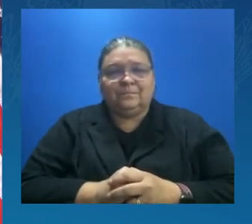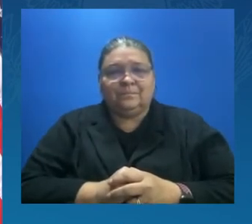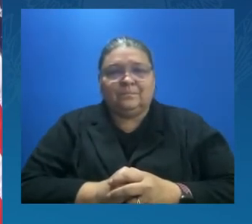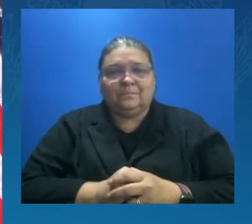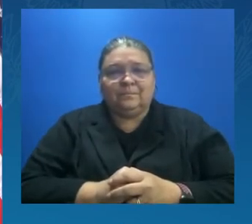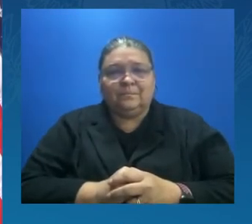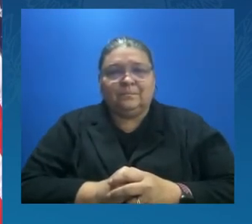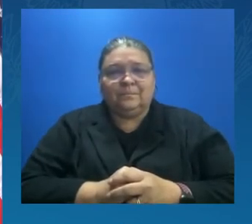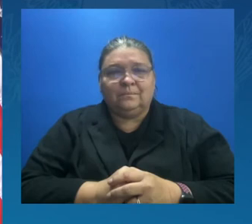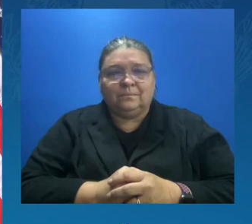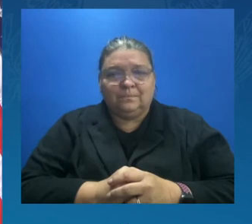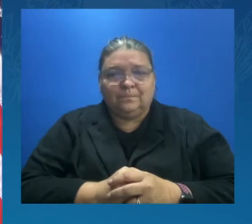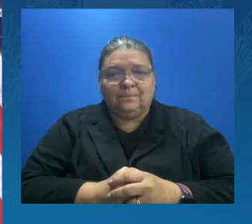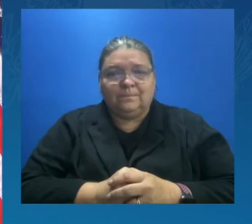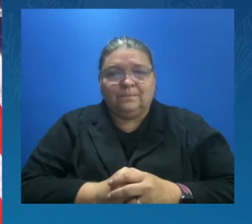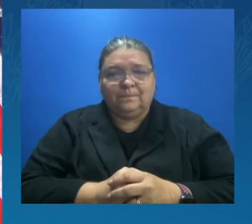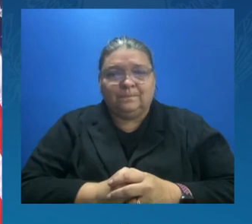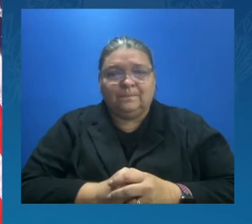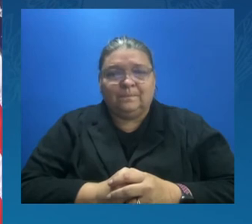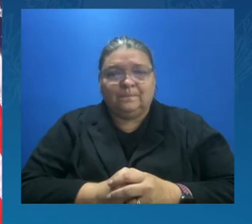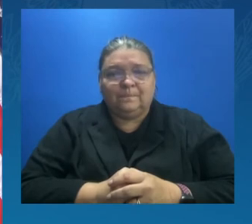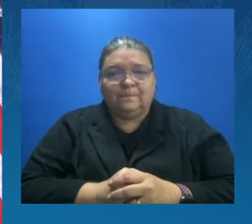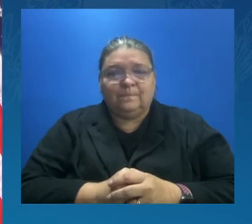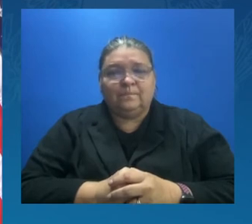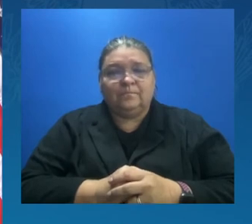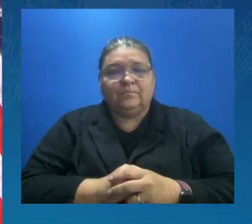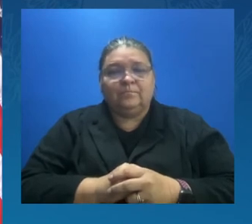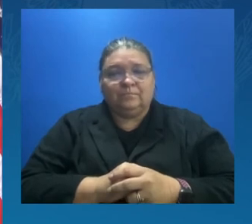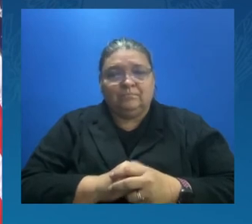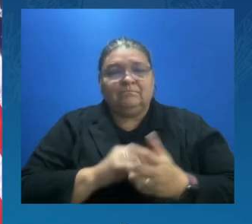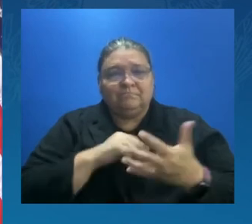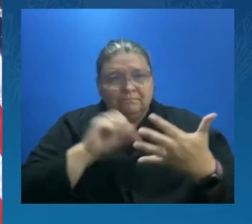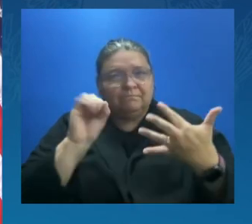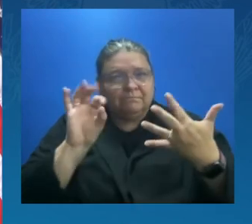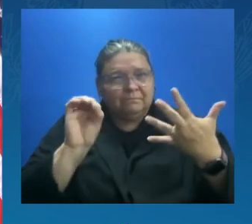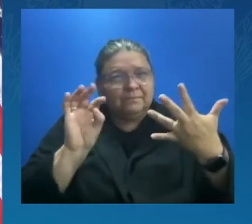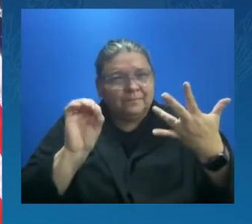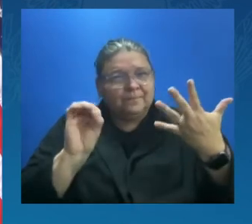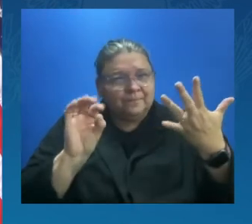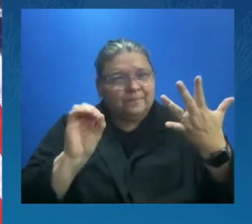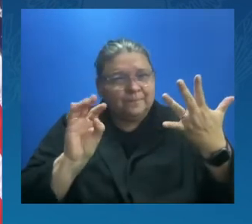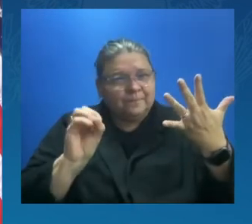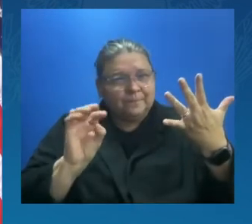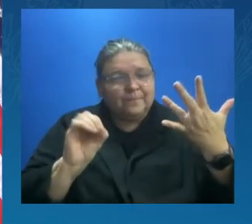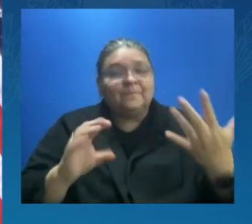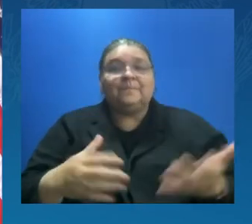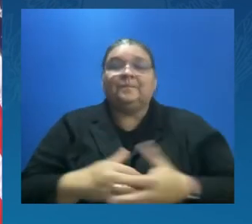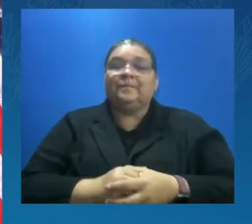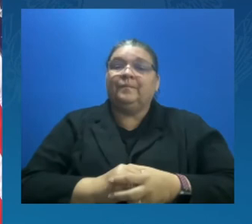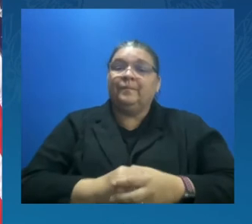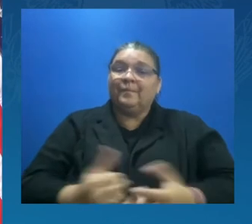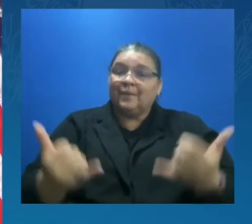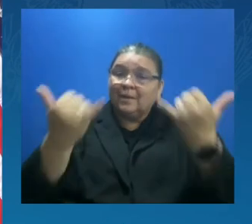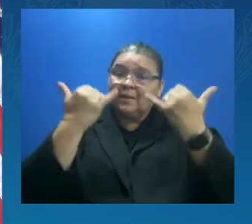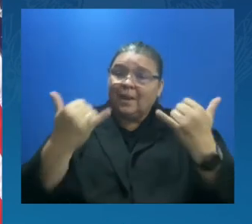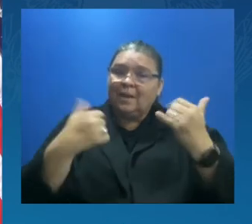So, all of this to say, the climate crisis is here. It has arrived.